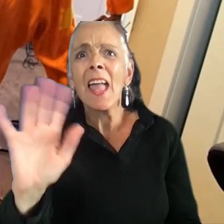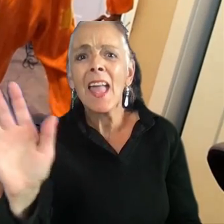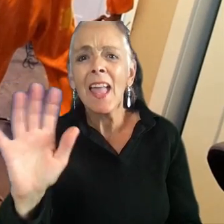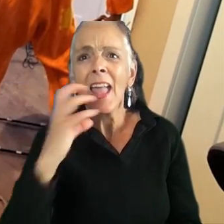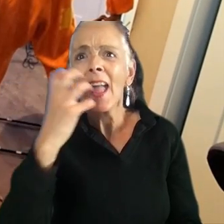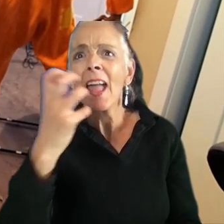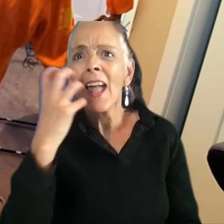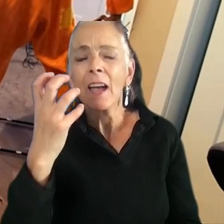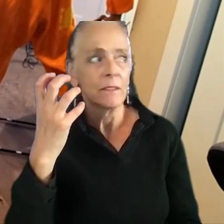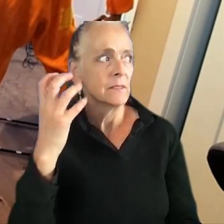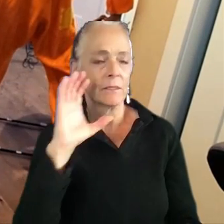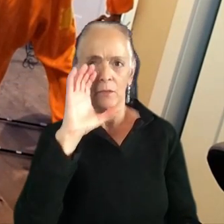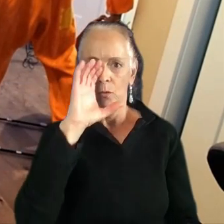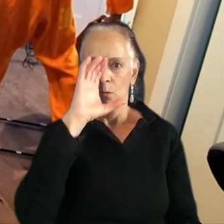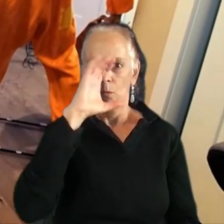Well, that's weird.